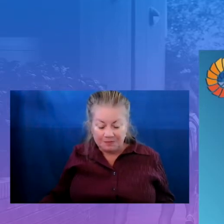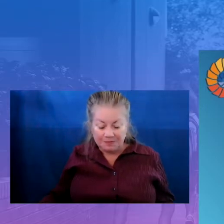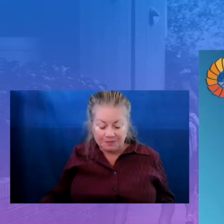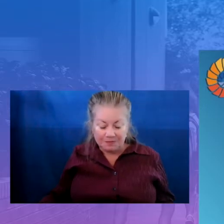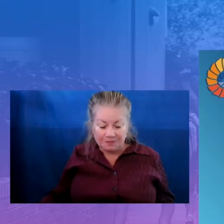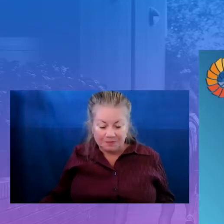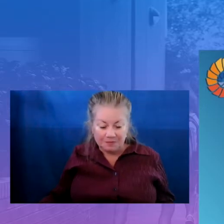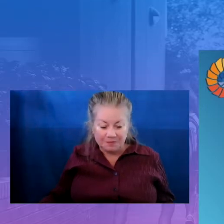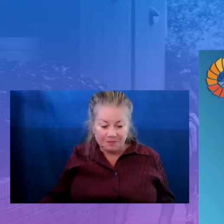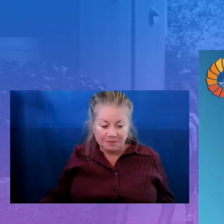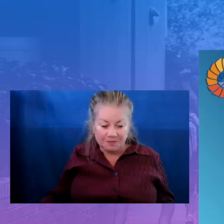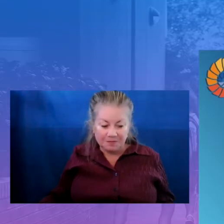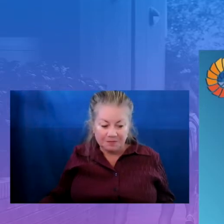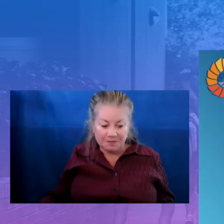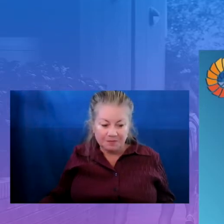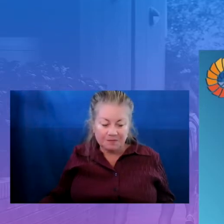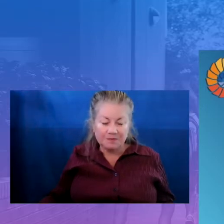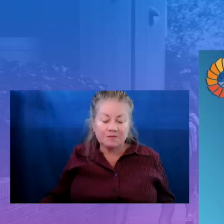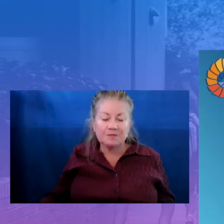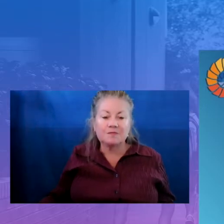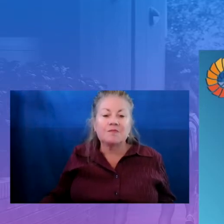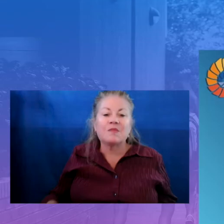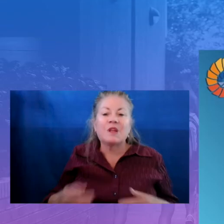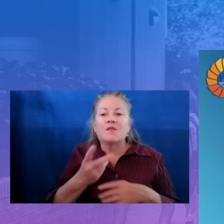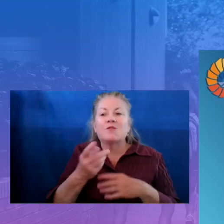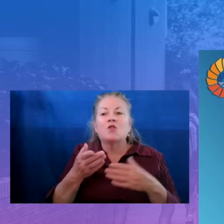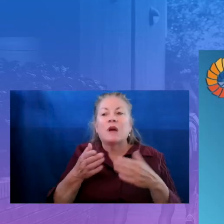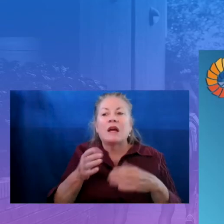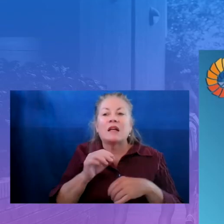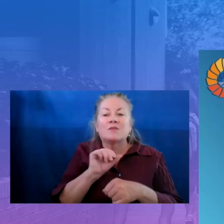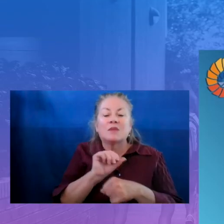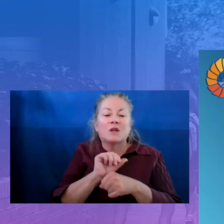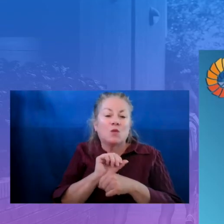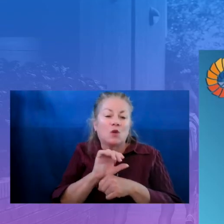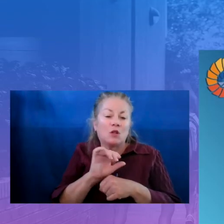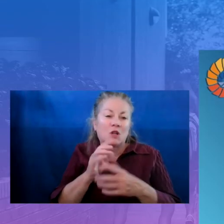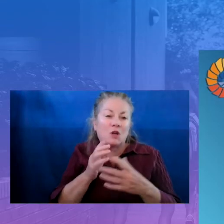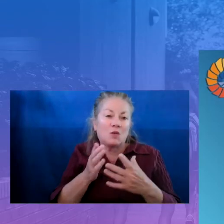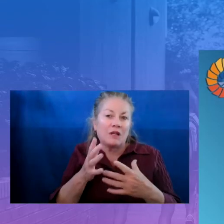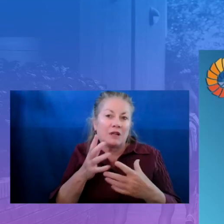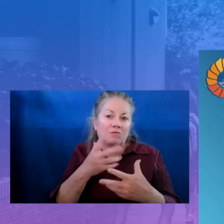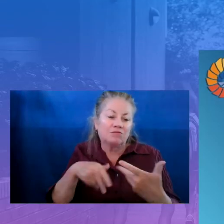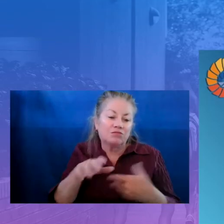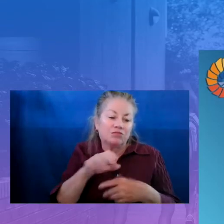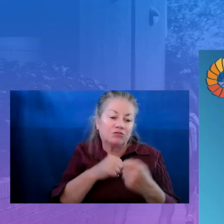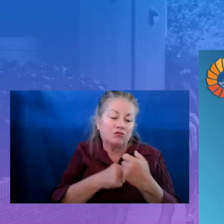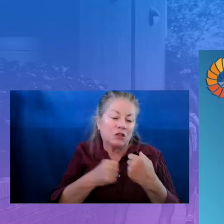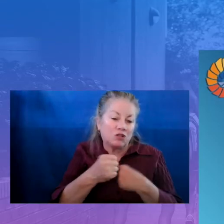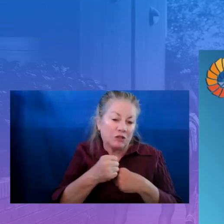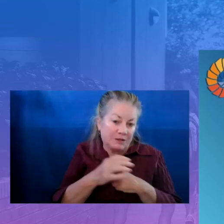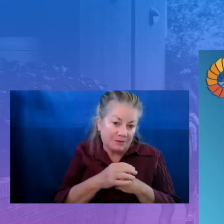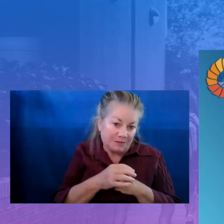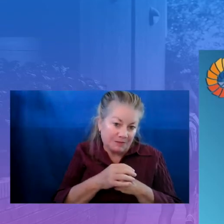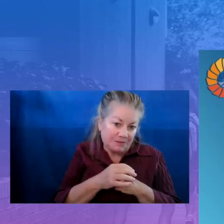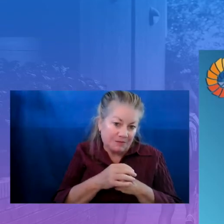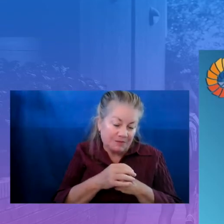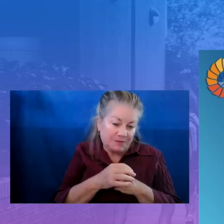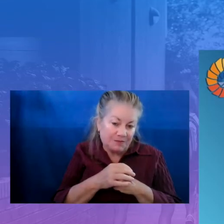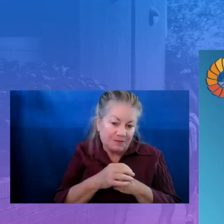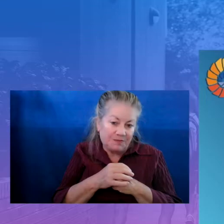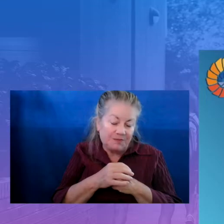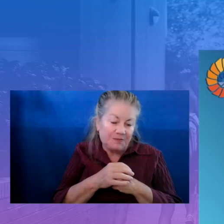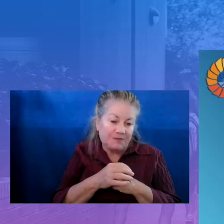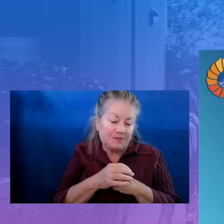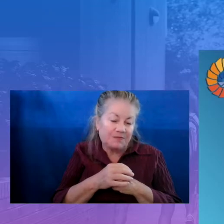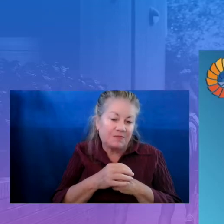ensure that structure and that partnership between the district and our community organizations happen throughout. So in our leadership